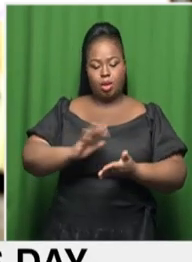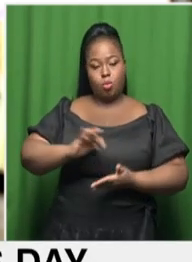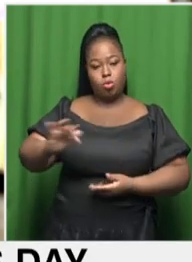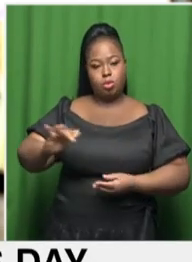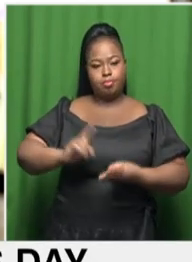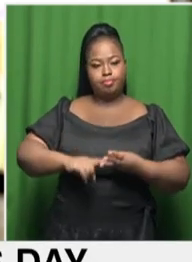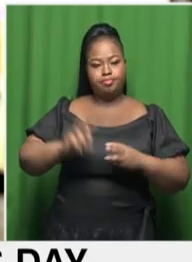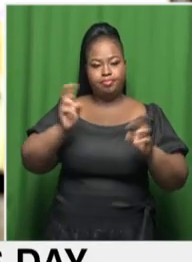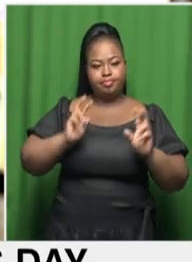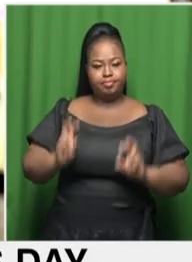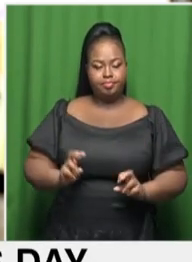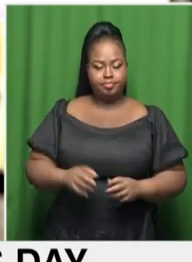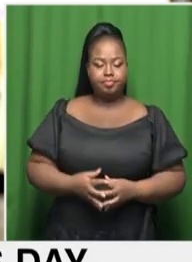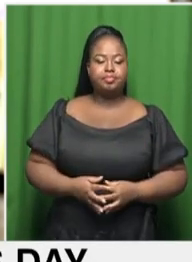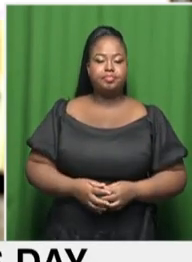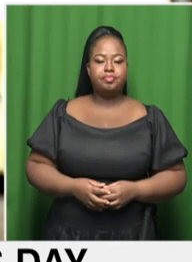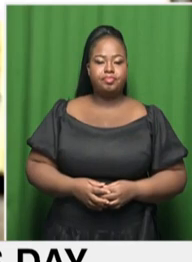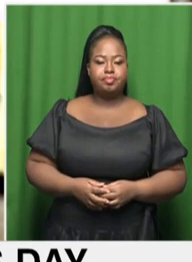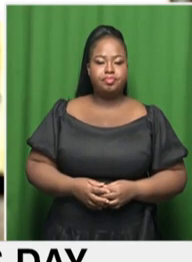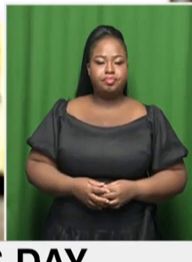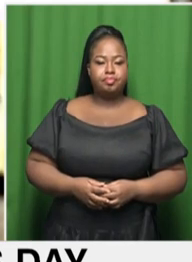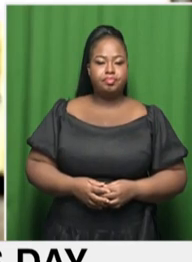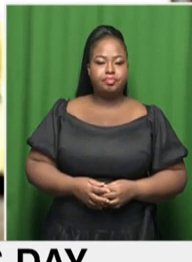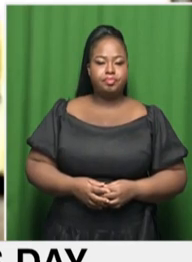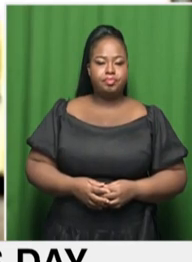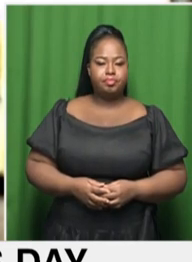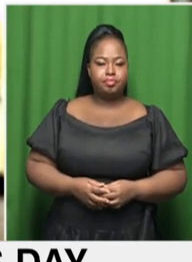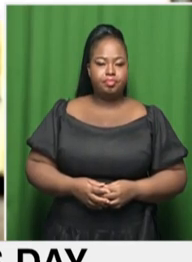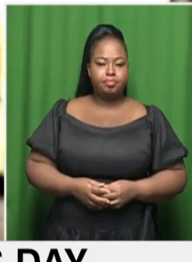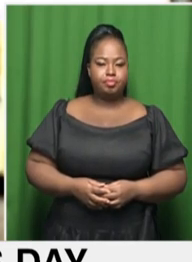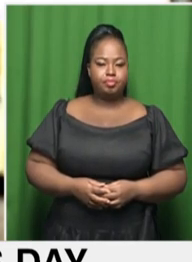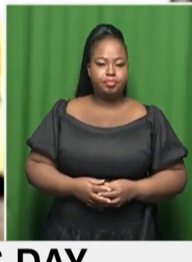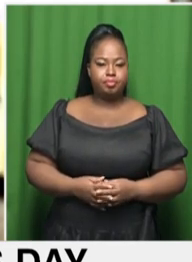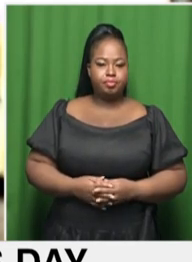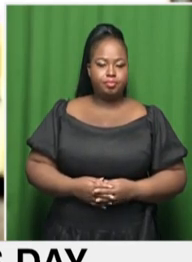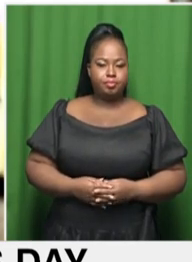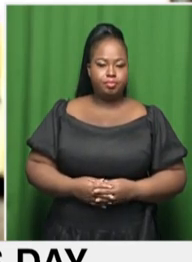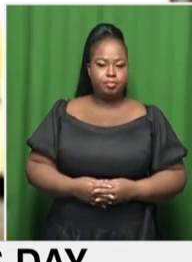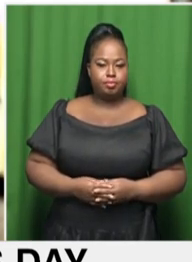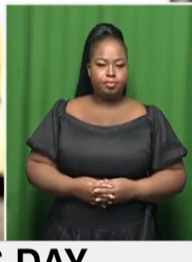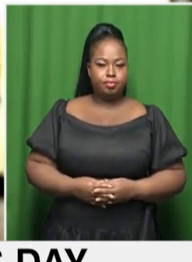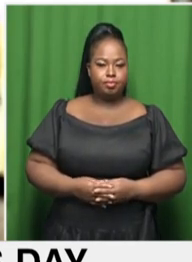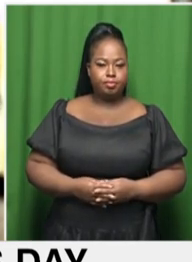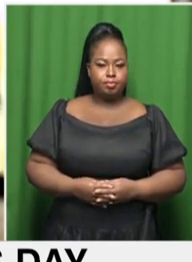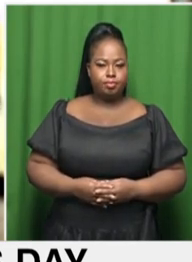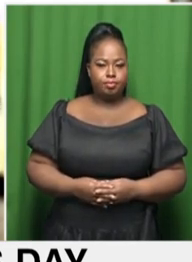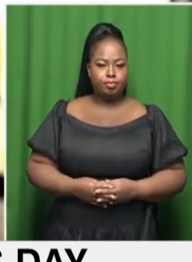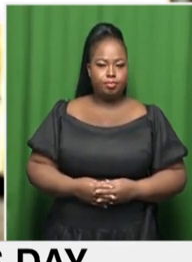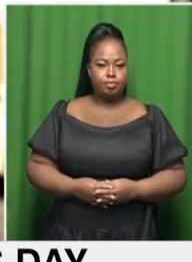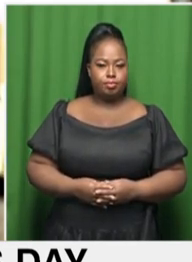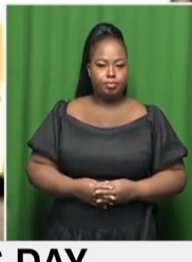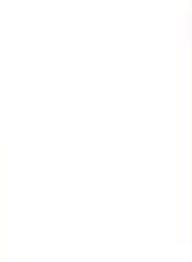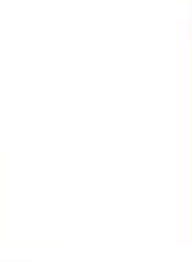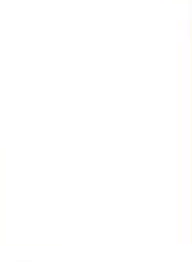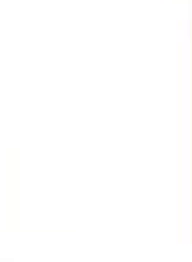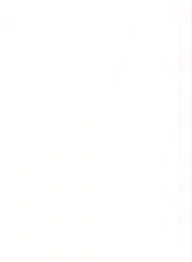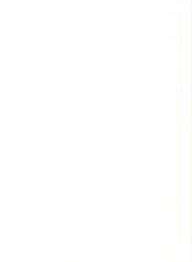and electricity to name a few. Kani Mapanga, SABC News, Da'a.